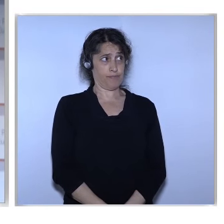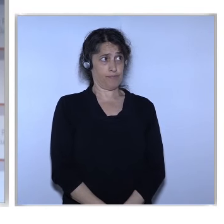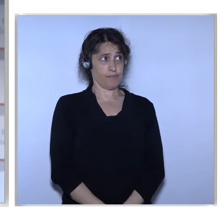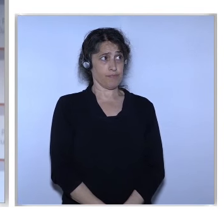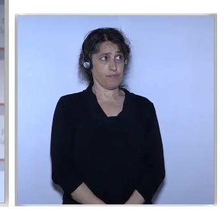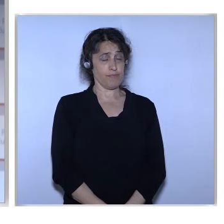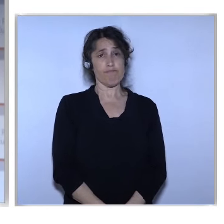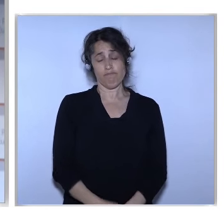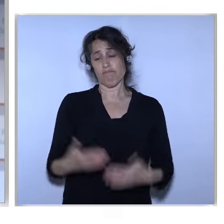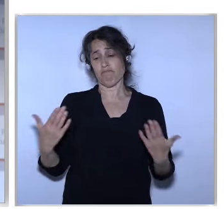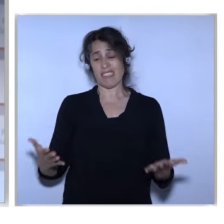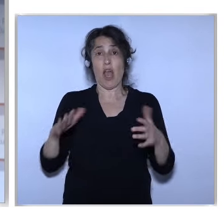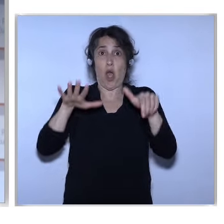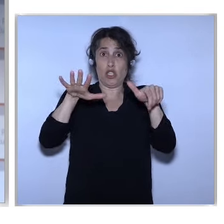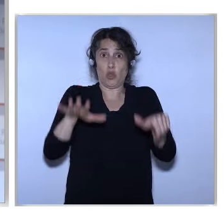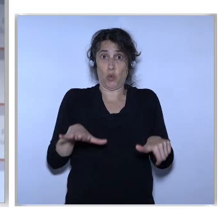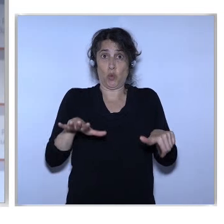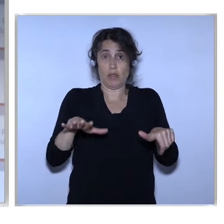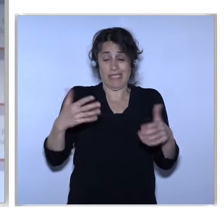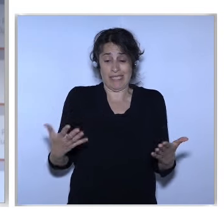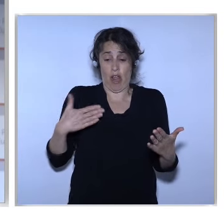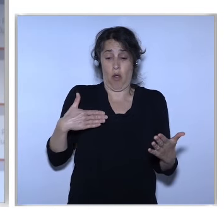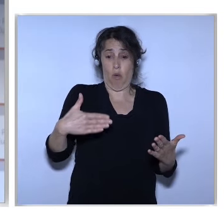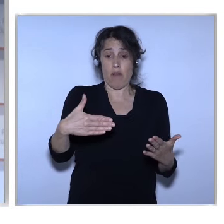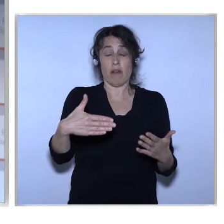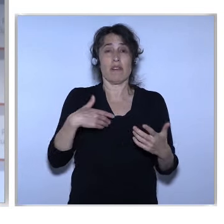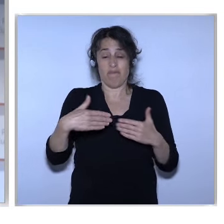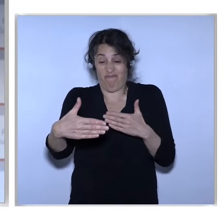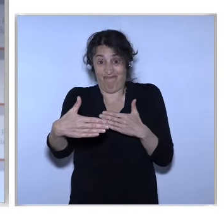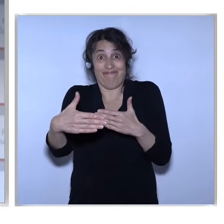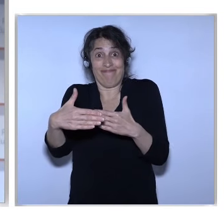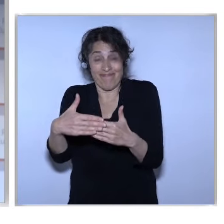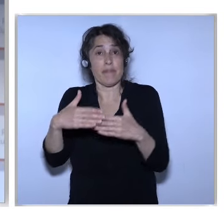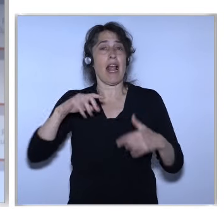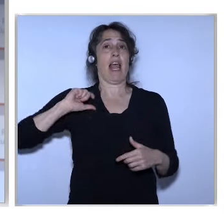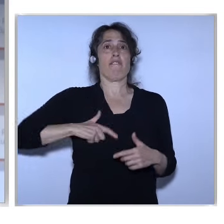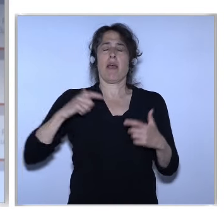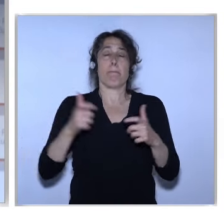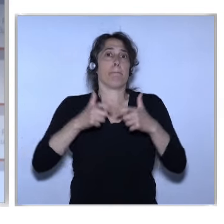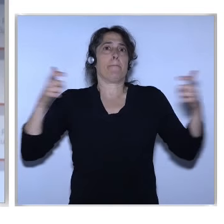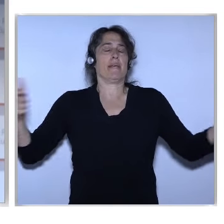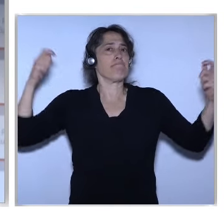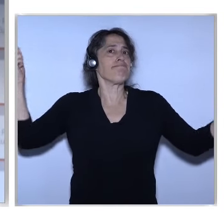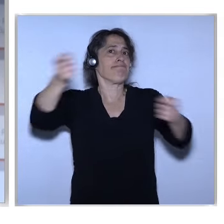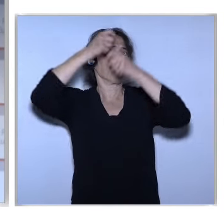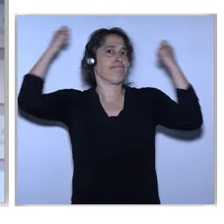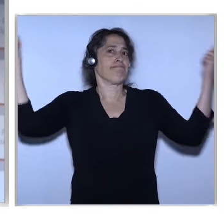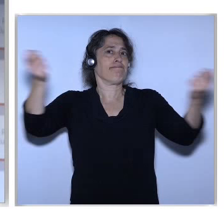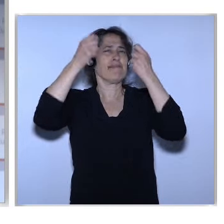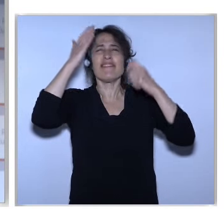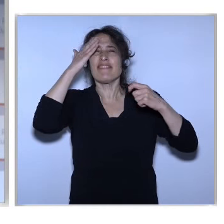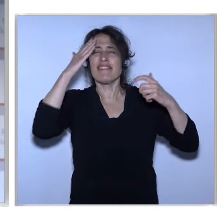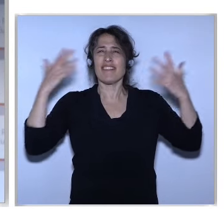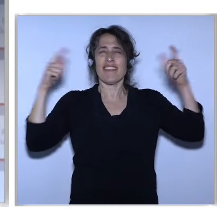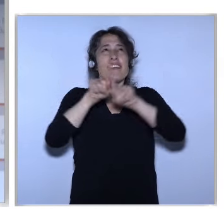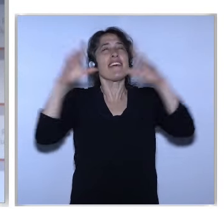Latvia's most important national holiday Midsummer celebrations named Ligo Shortest